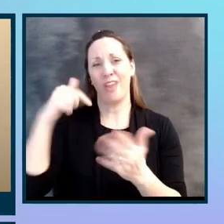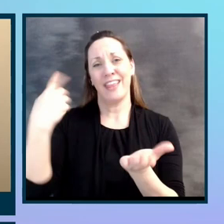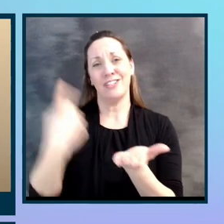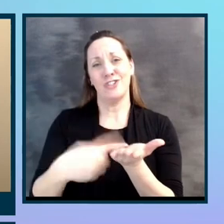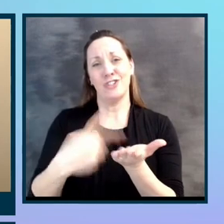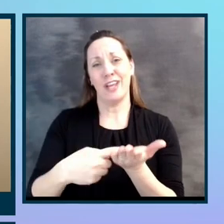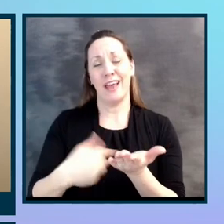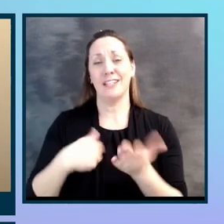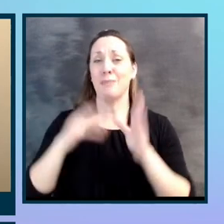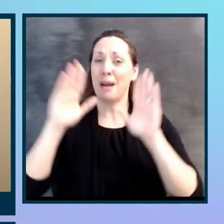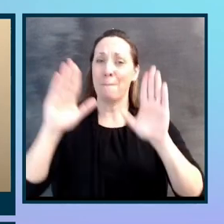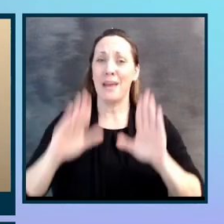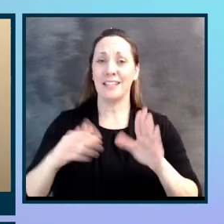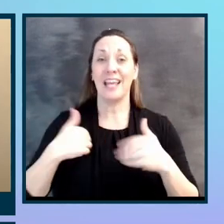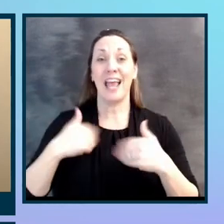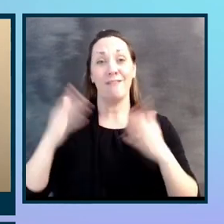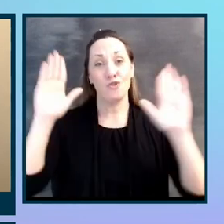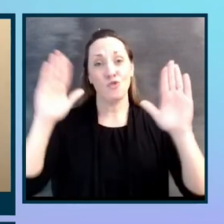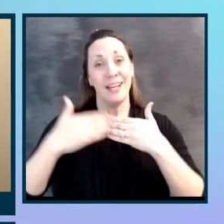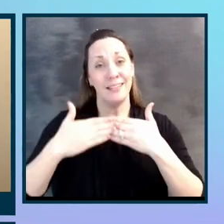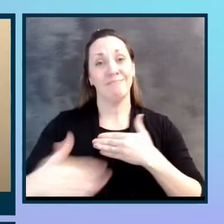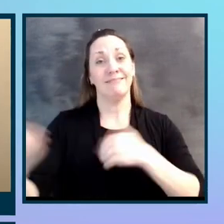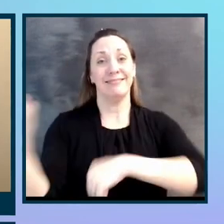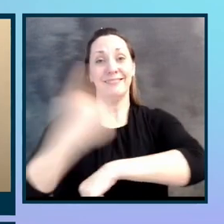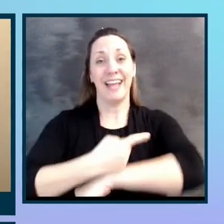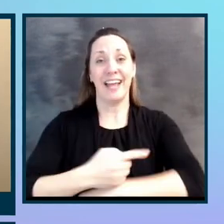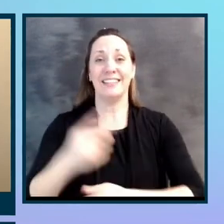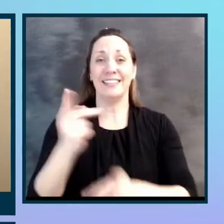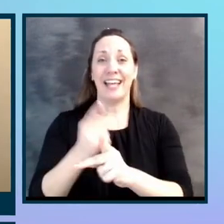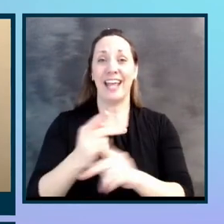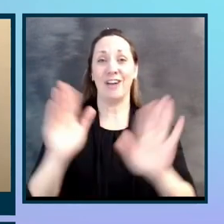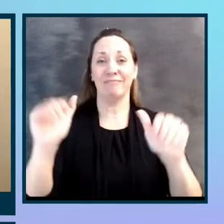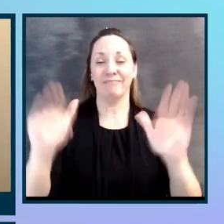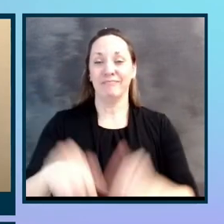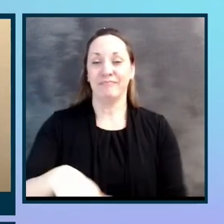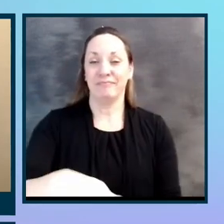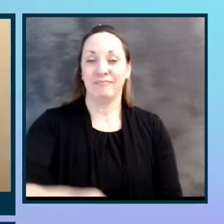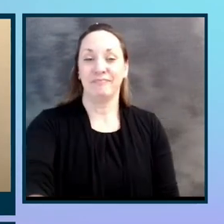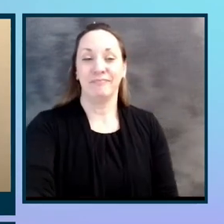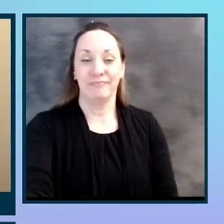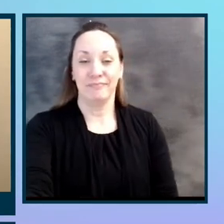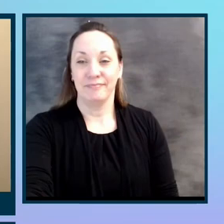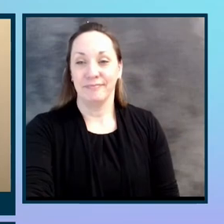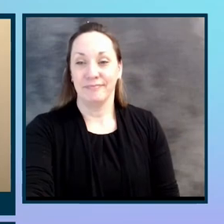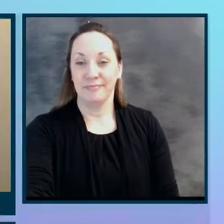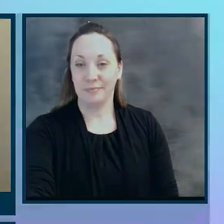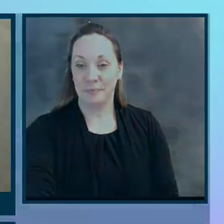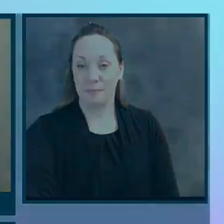have a great rest of your day at AxeCon. Take care, everyone. Thank you. Take care. Thank you. Thank Thank you.